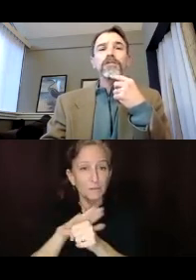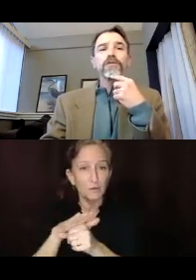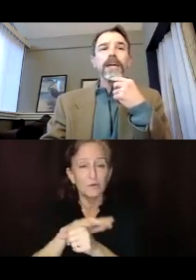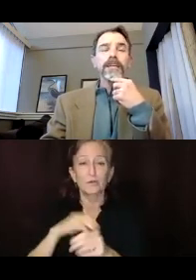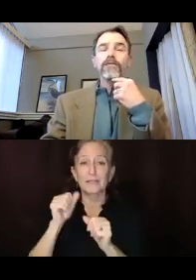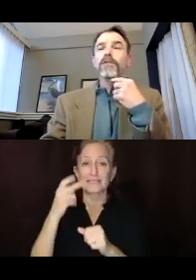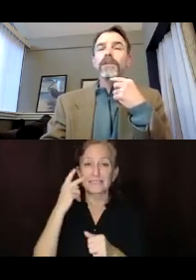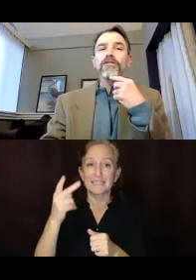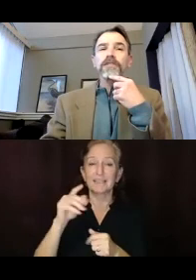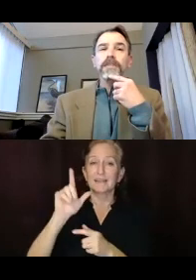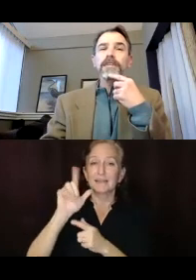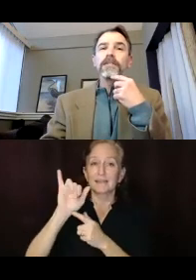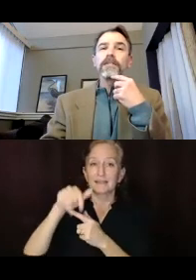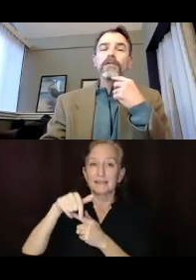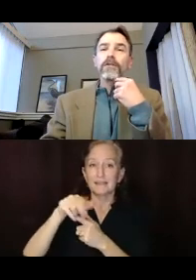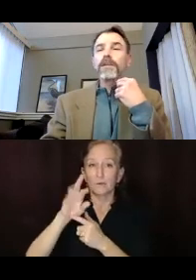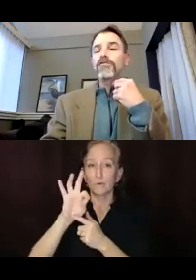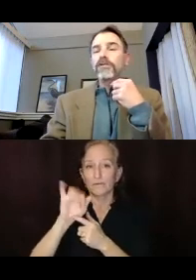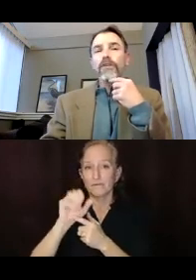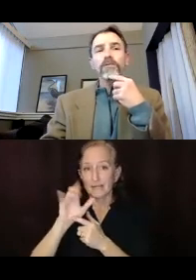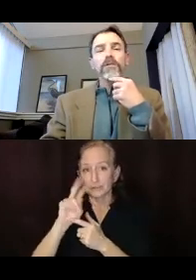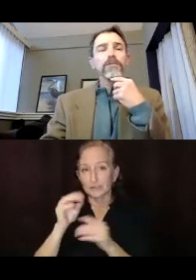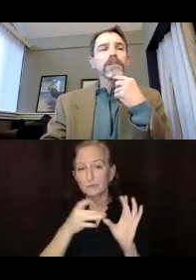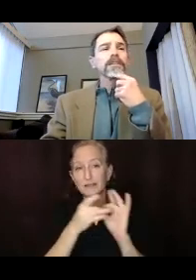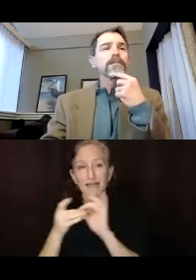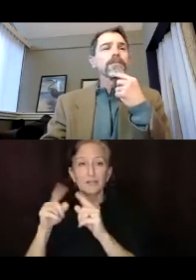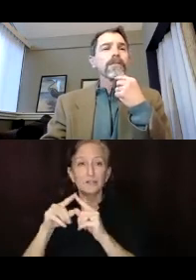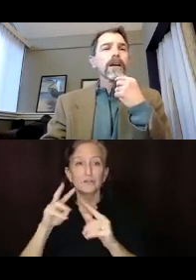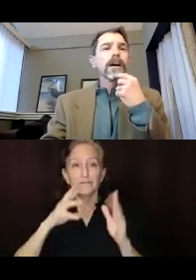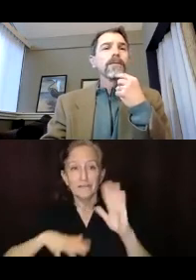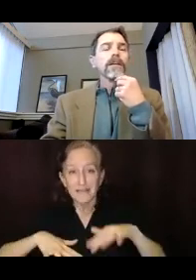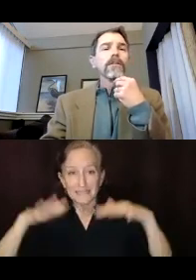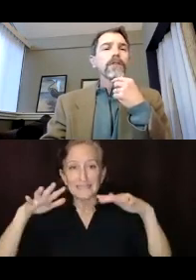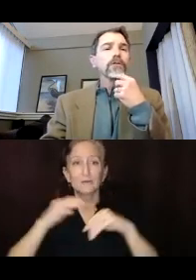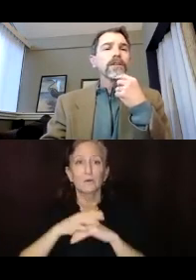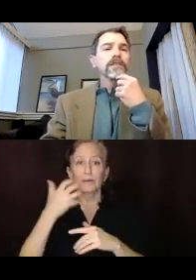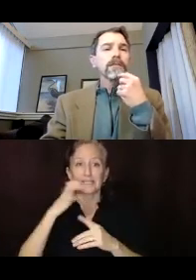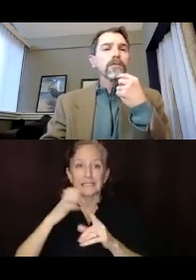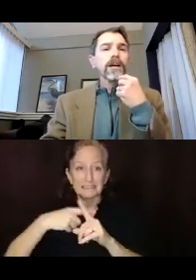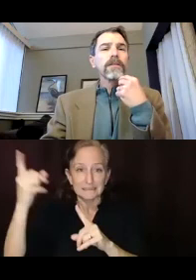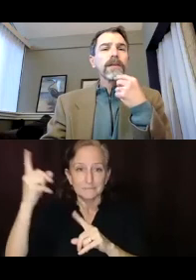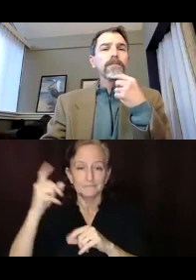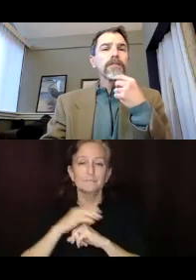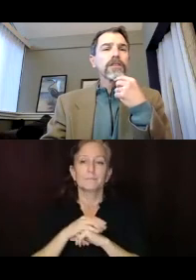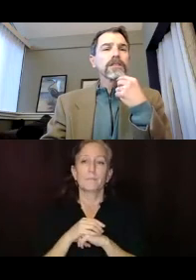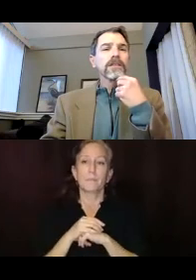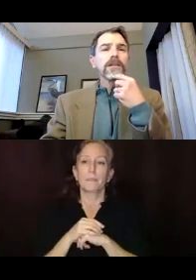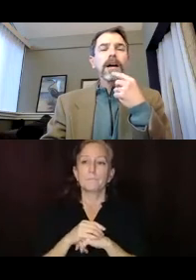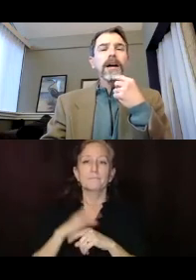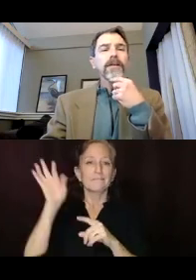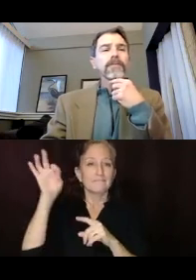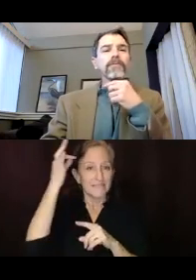relation to flooding, or in relation to heat, or in relation to vulnerable communities. Um, federal and state requirements I mentioned.